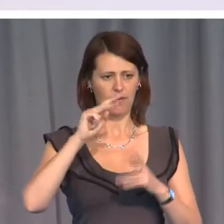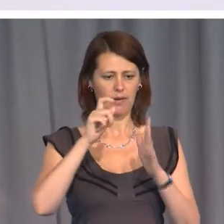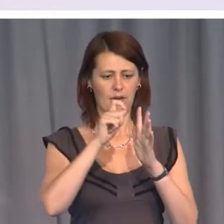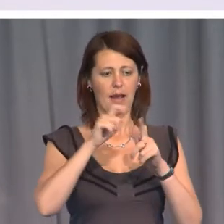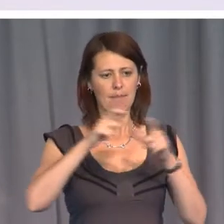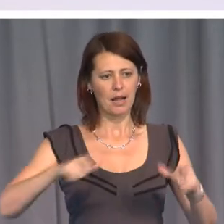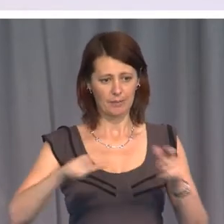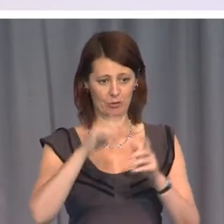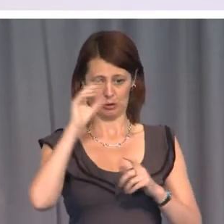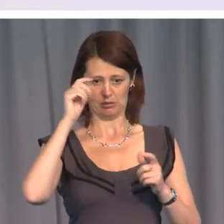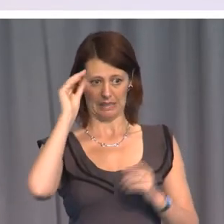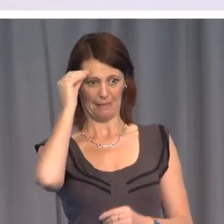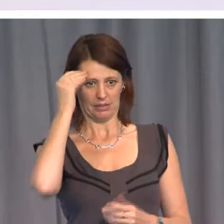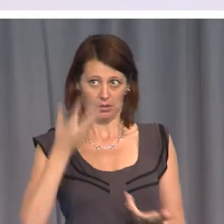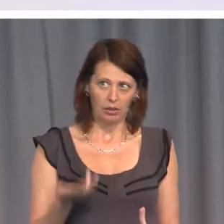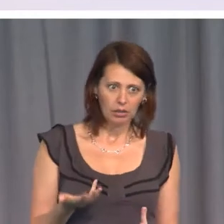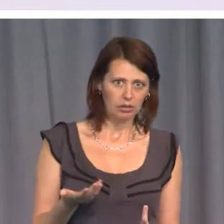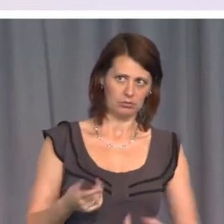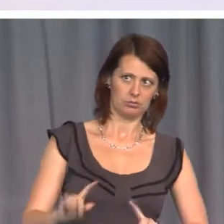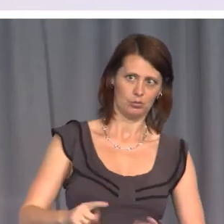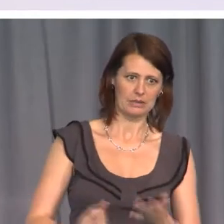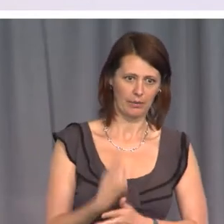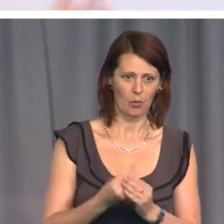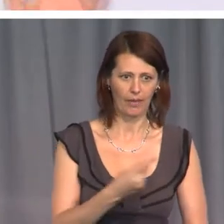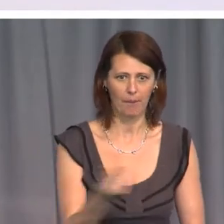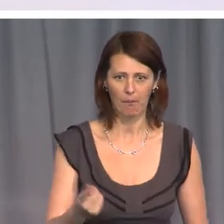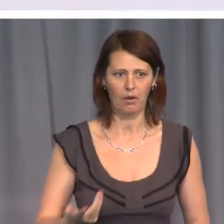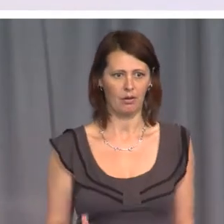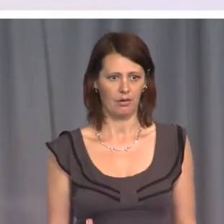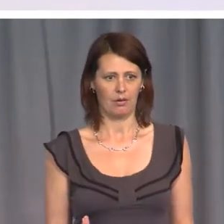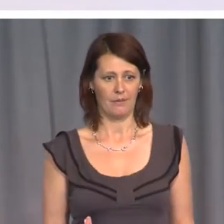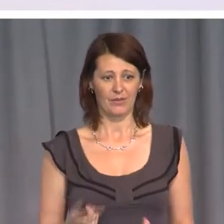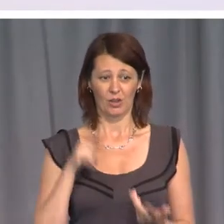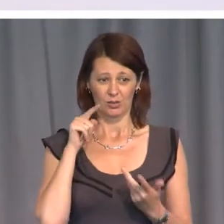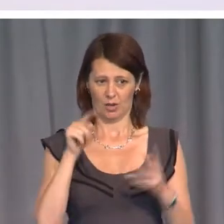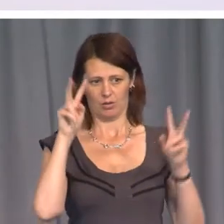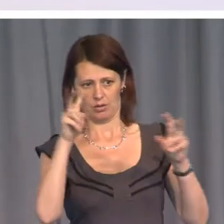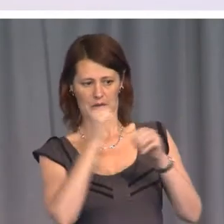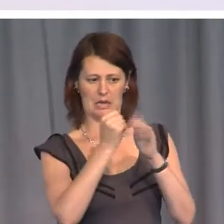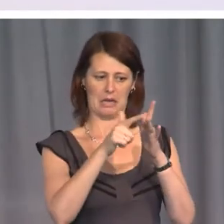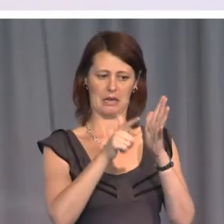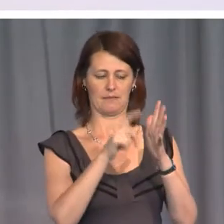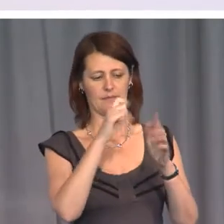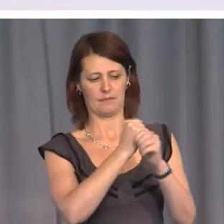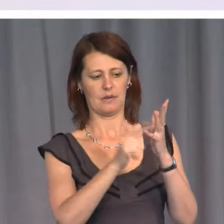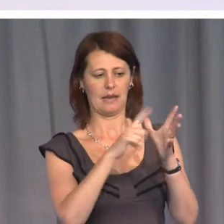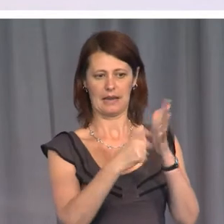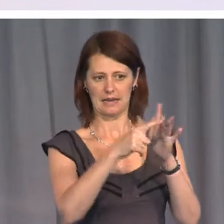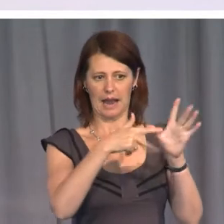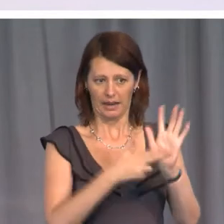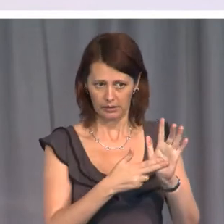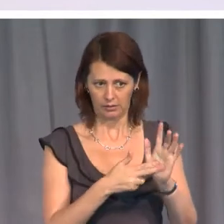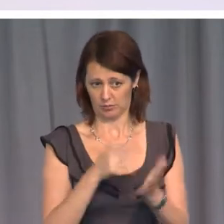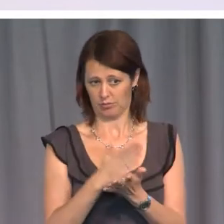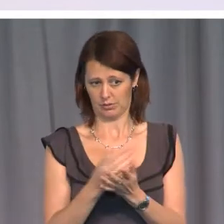much good that's been. All sorts of so-called guardians that obviously have no